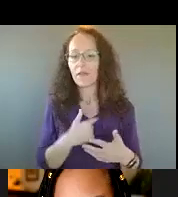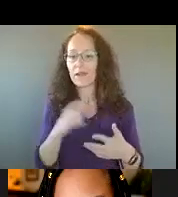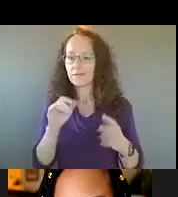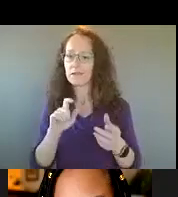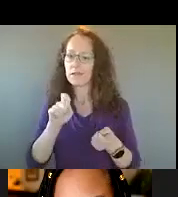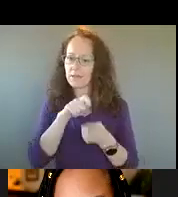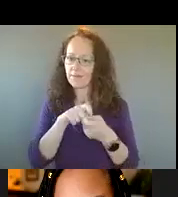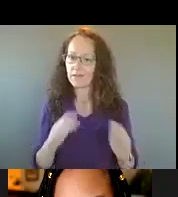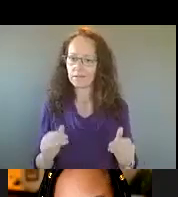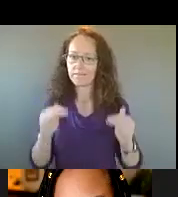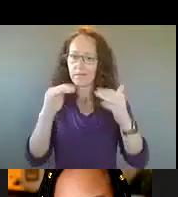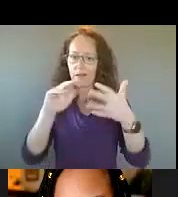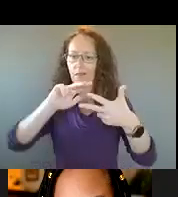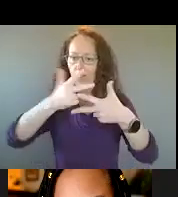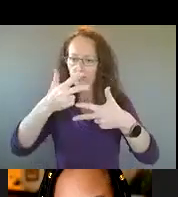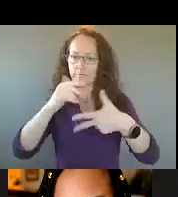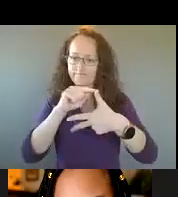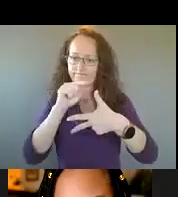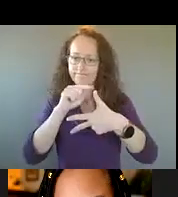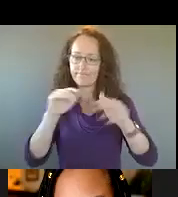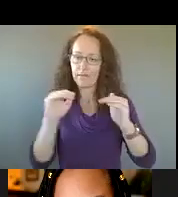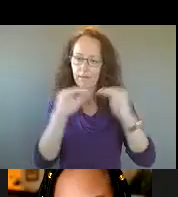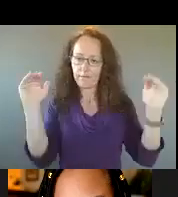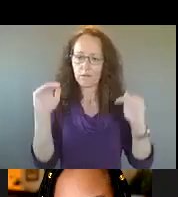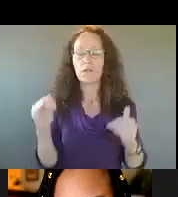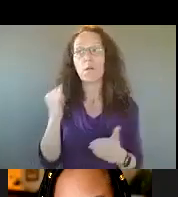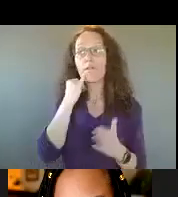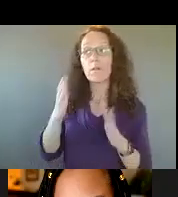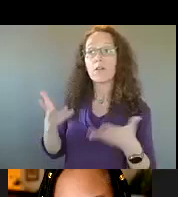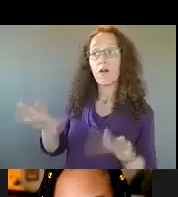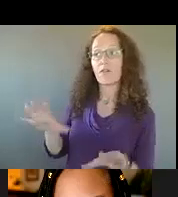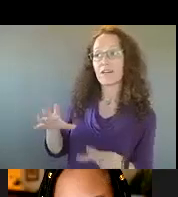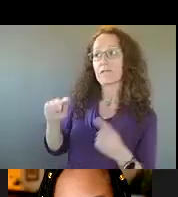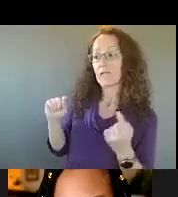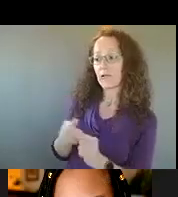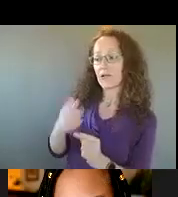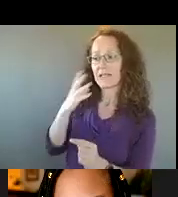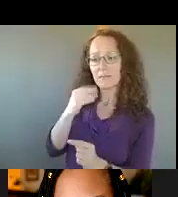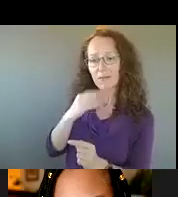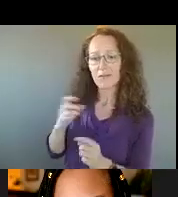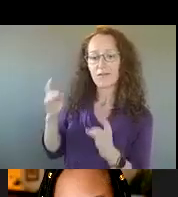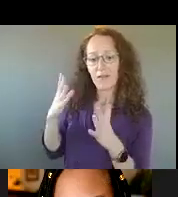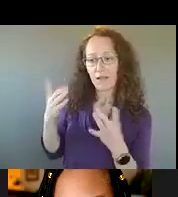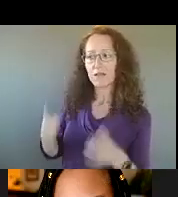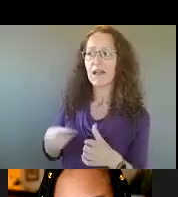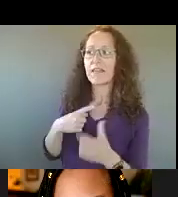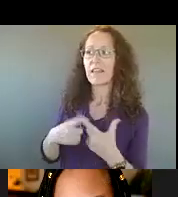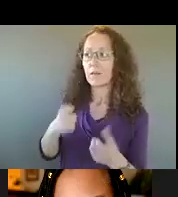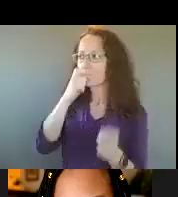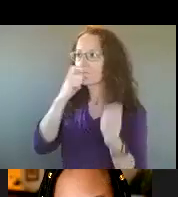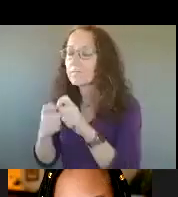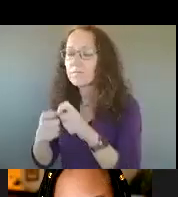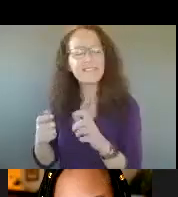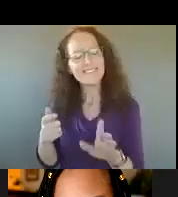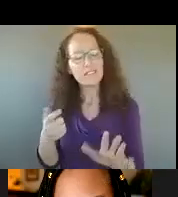when someone has already been hurt by violence. Trying to convince them that retaliation is not an effective strategy to resolve their concerns.